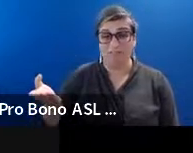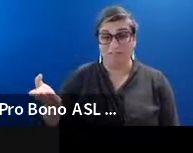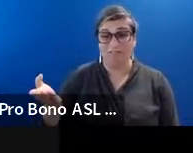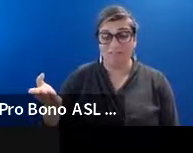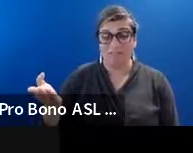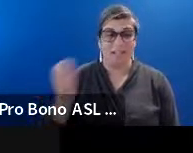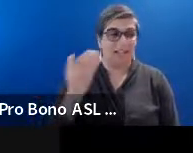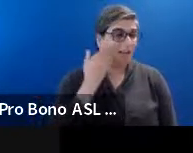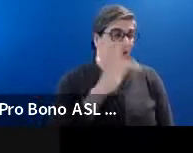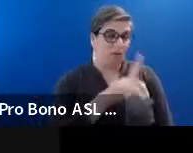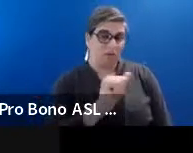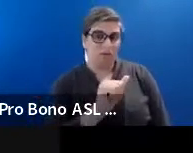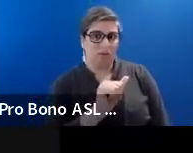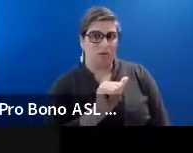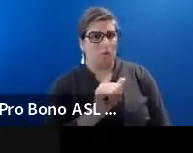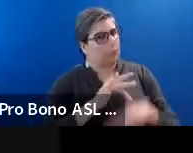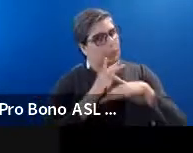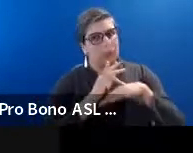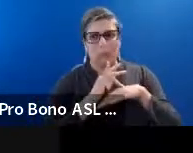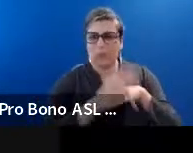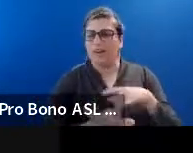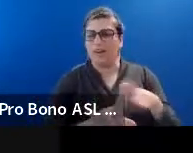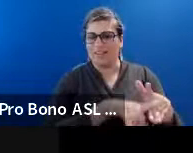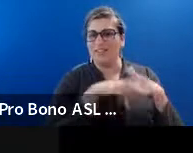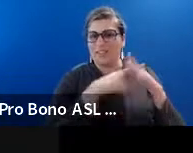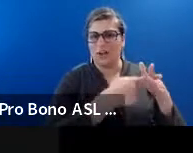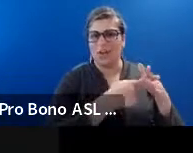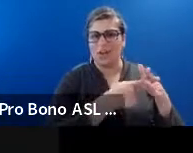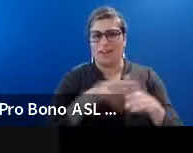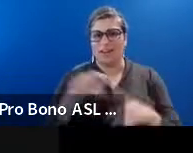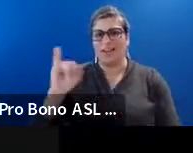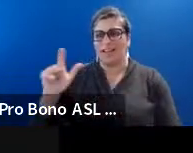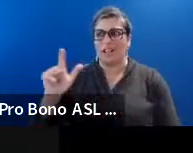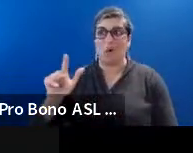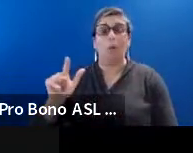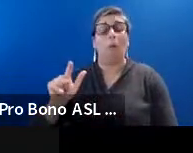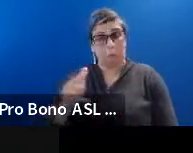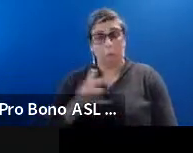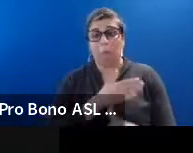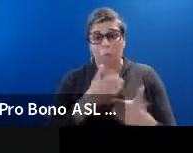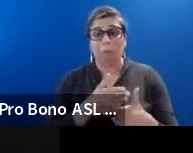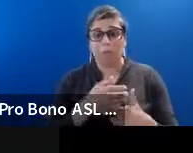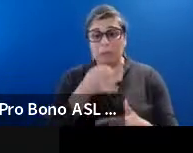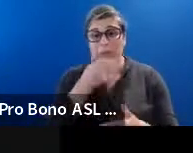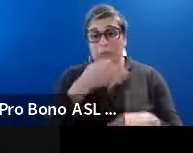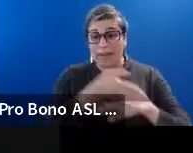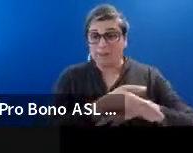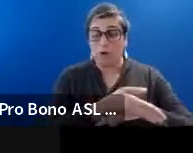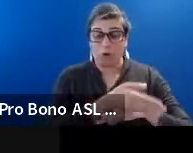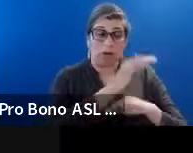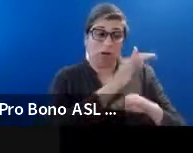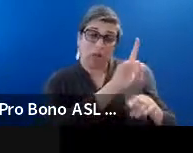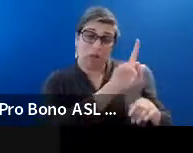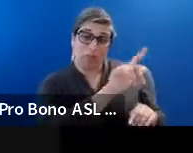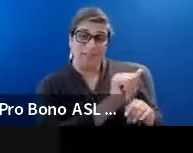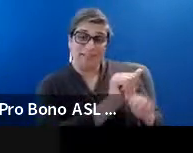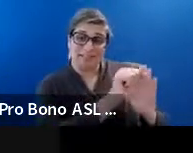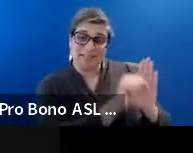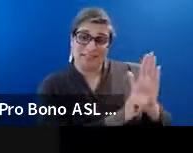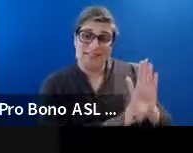Louisiana was a. Very early adopter. Illinois wasn't too far behind. And. Uh. They sort of.